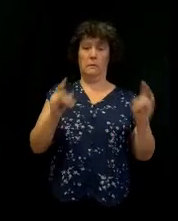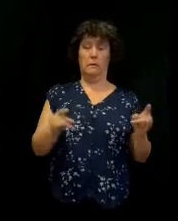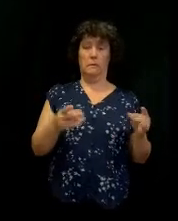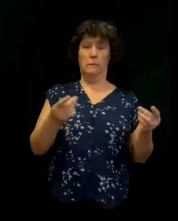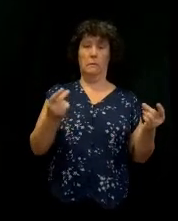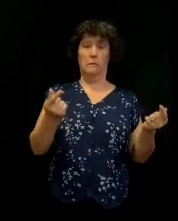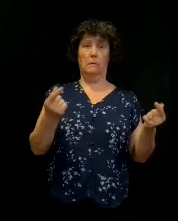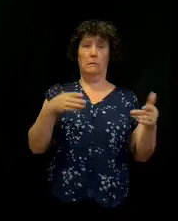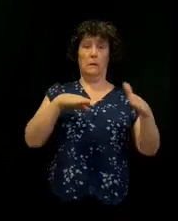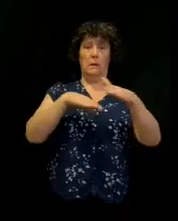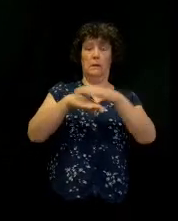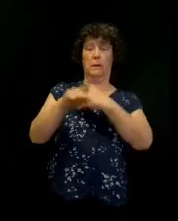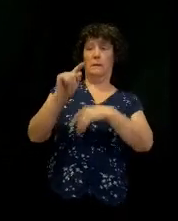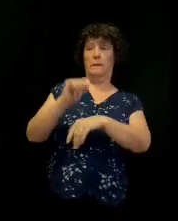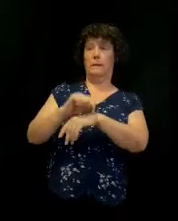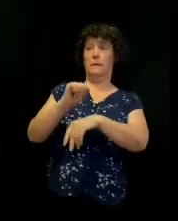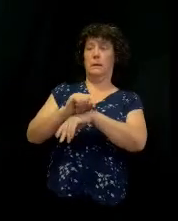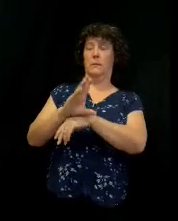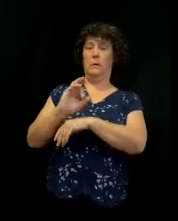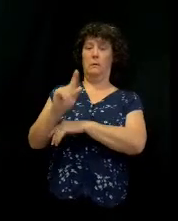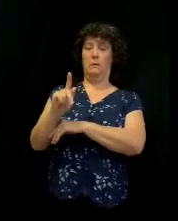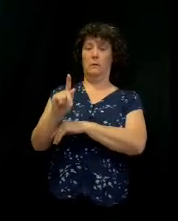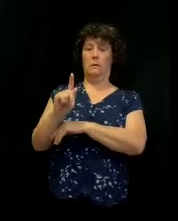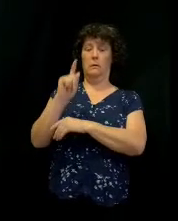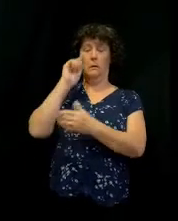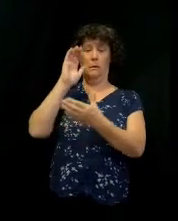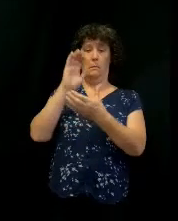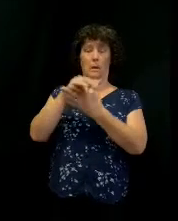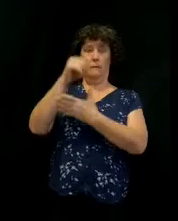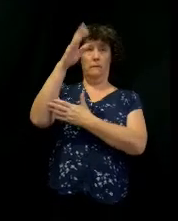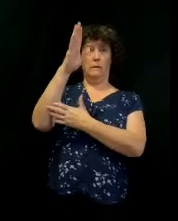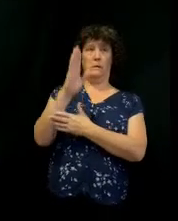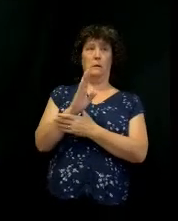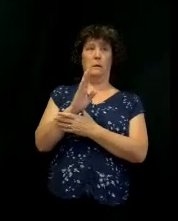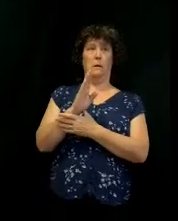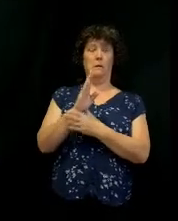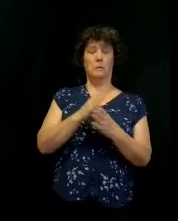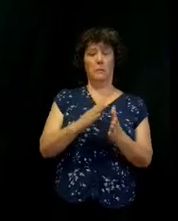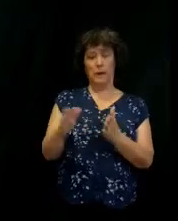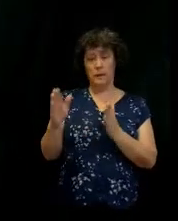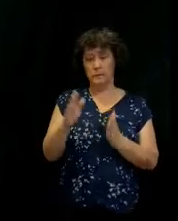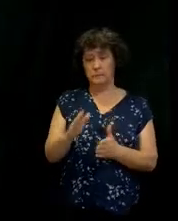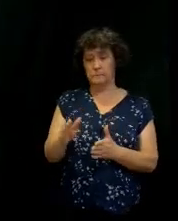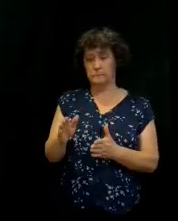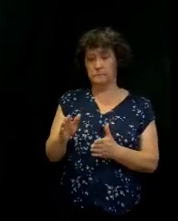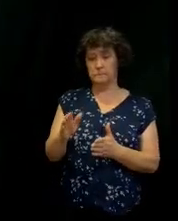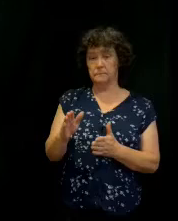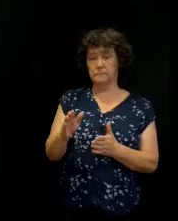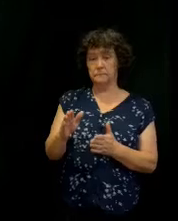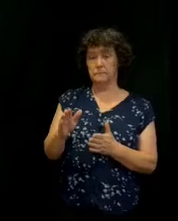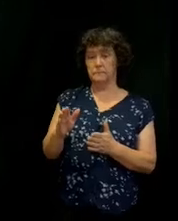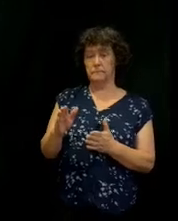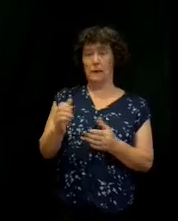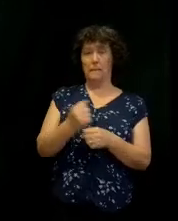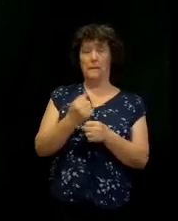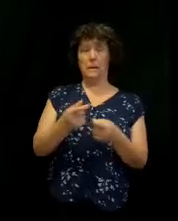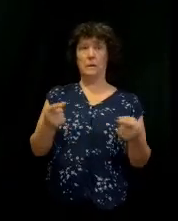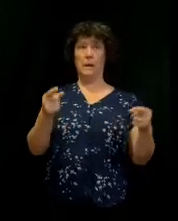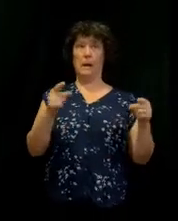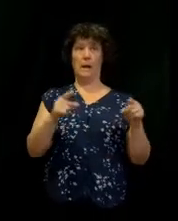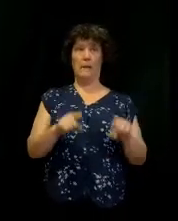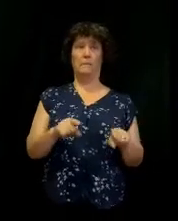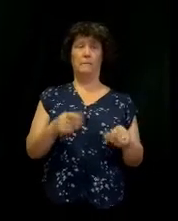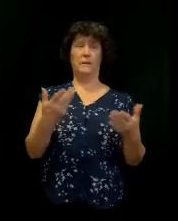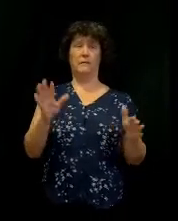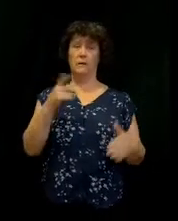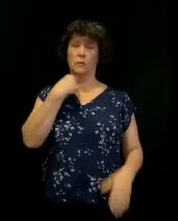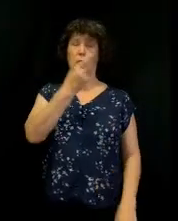sudden, they go and put it in the temple. I believe it was God's plan. He was fulfilling. He was making, he